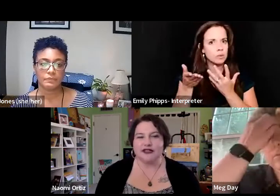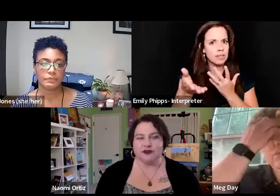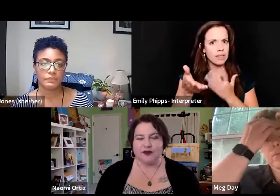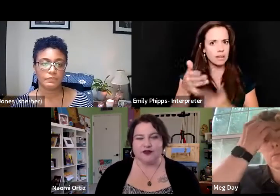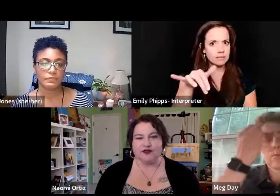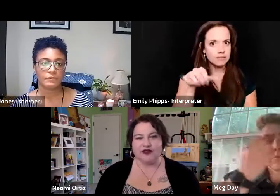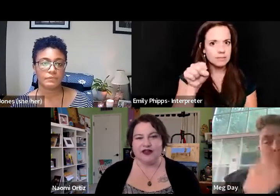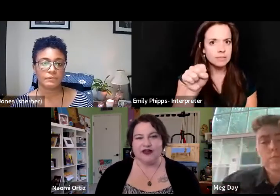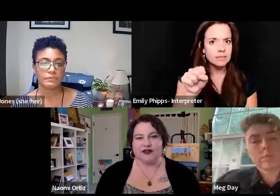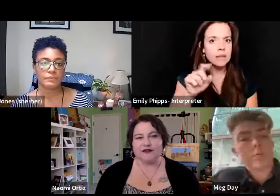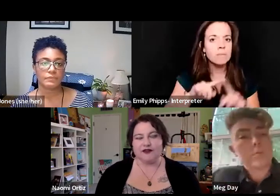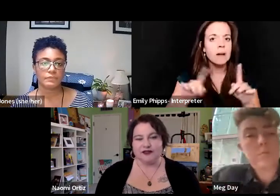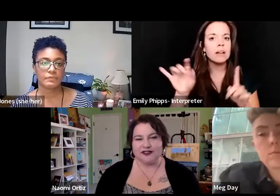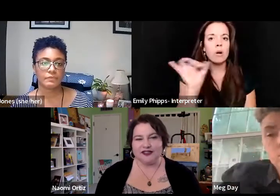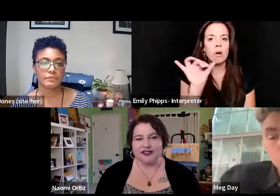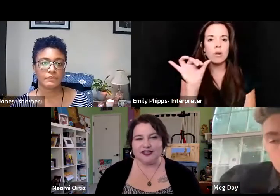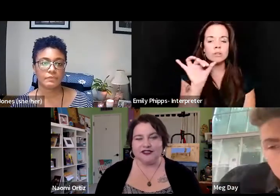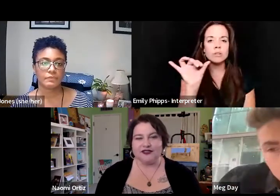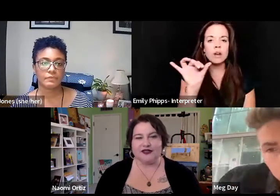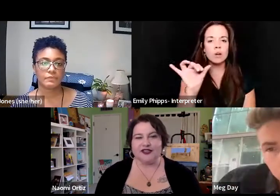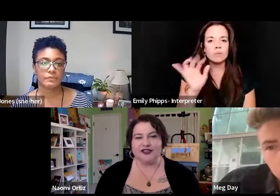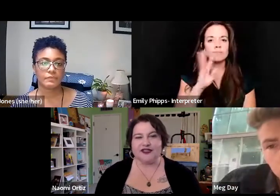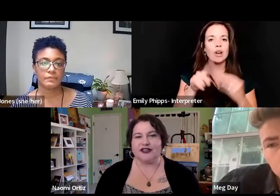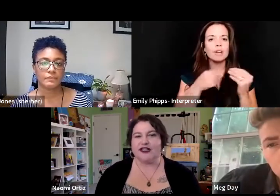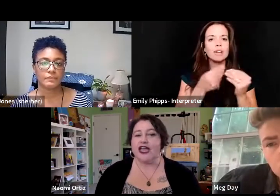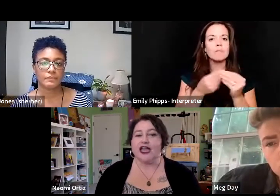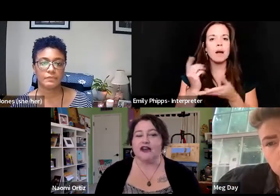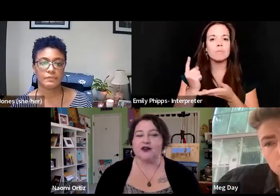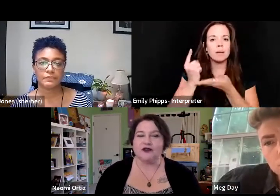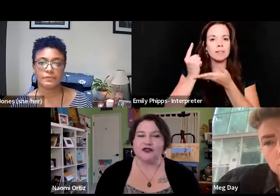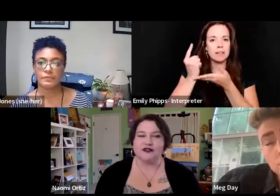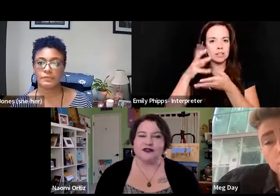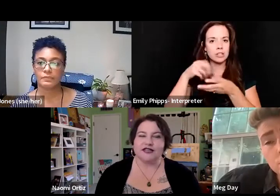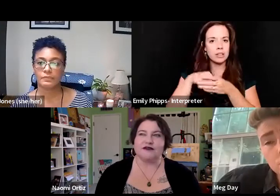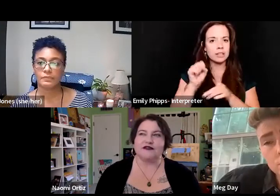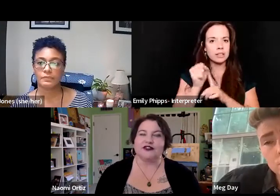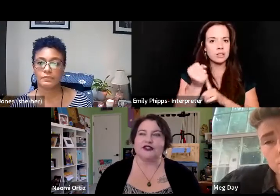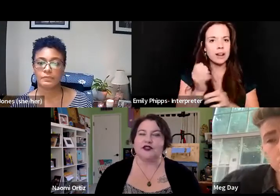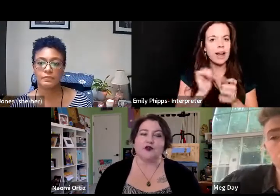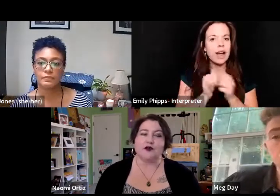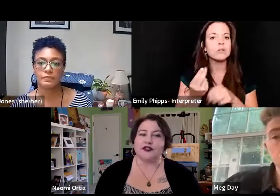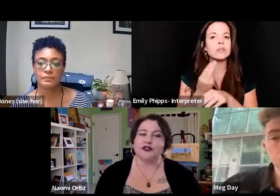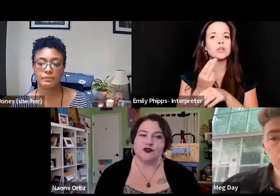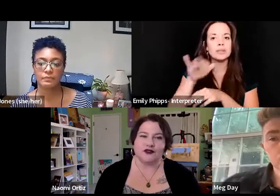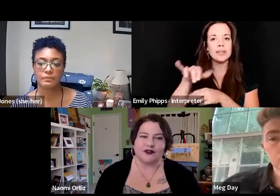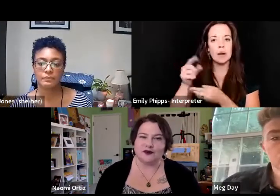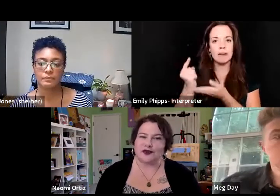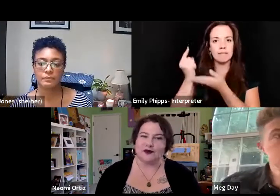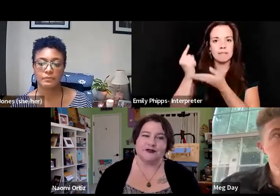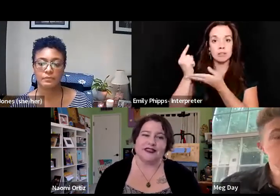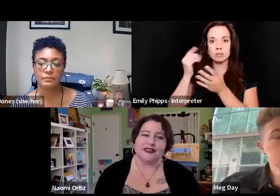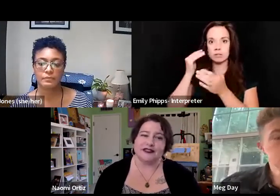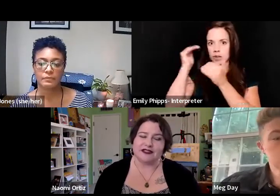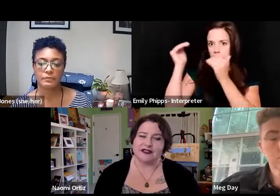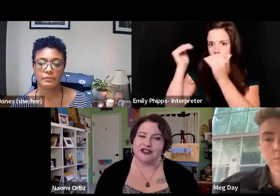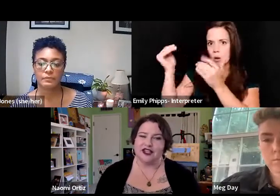bringing in that we also had privilege in that situation. And how could we use that privilege, whether we're an adult, whether we speak English,